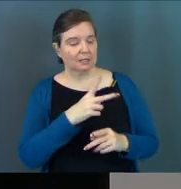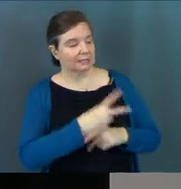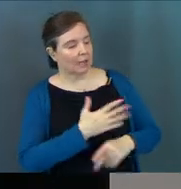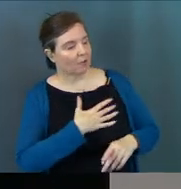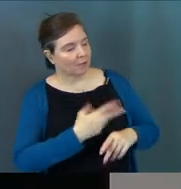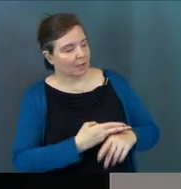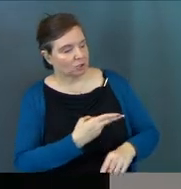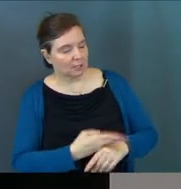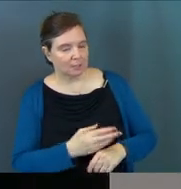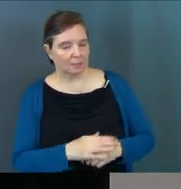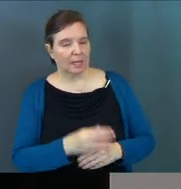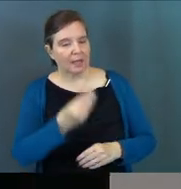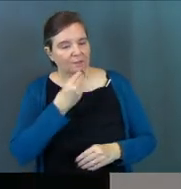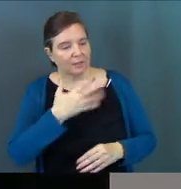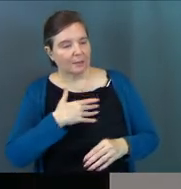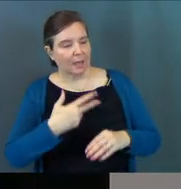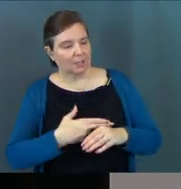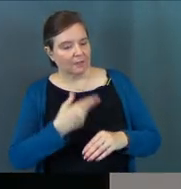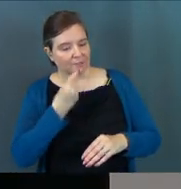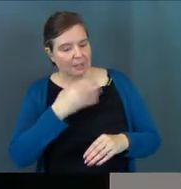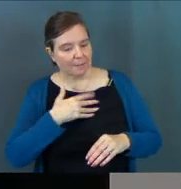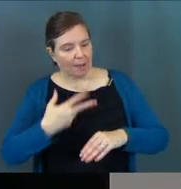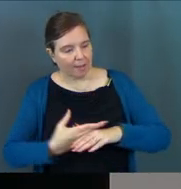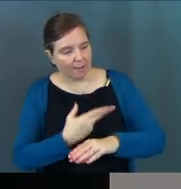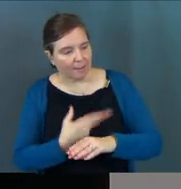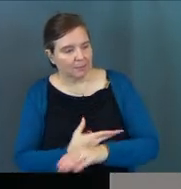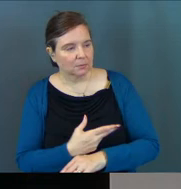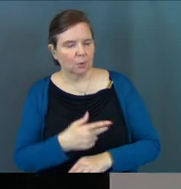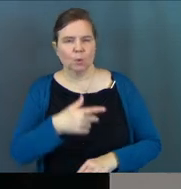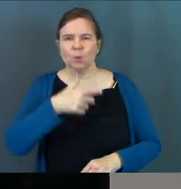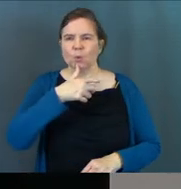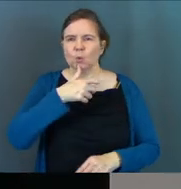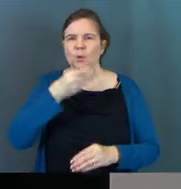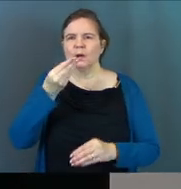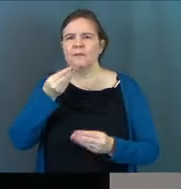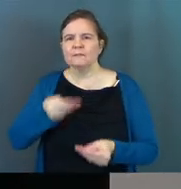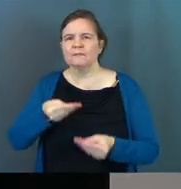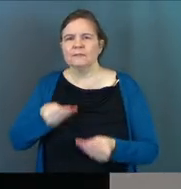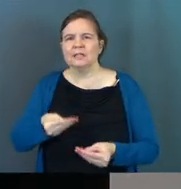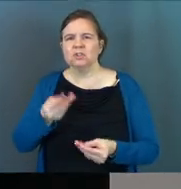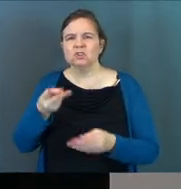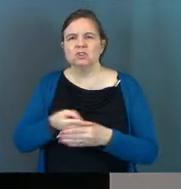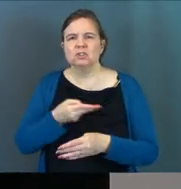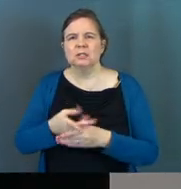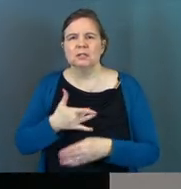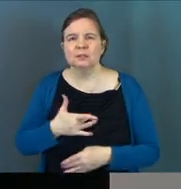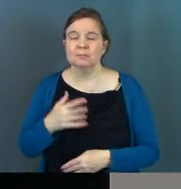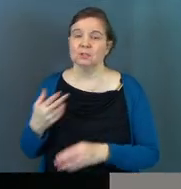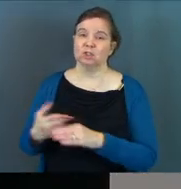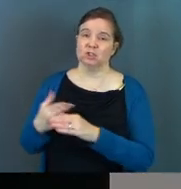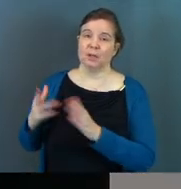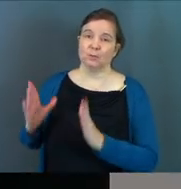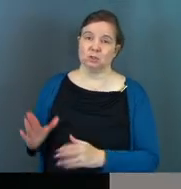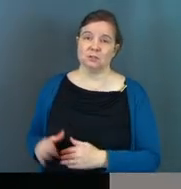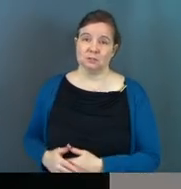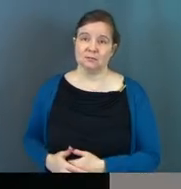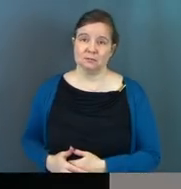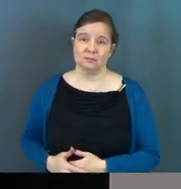take care of my sheep. Feed my sheep. Feed my lambs. Who feeds sheep? Shepherds do.